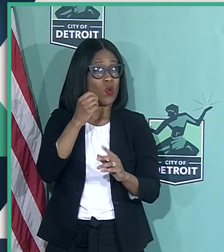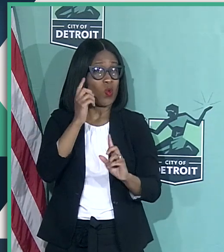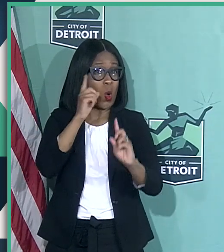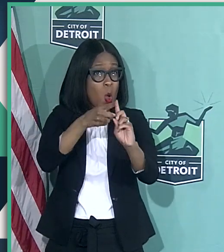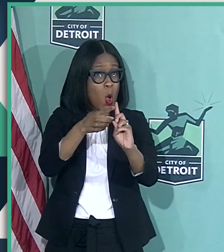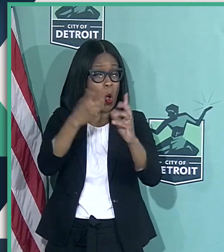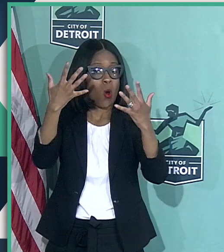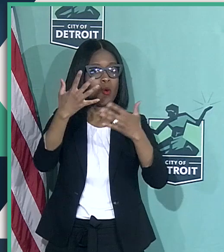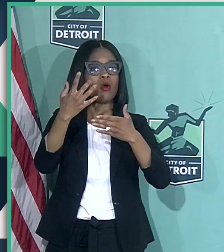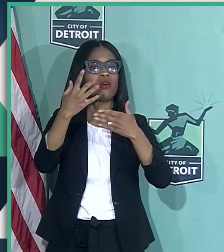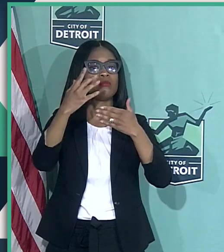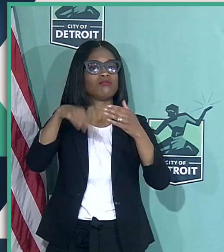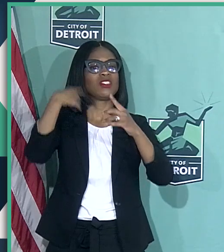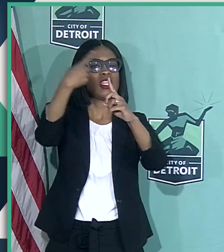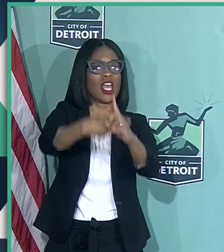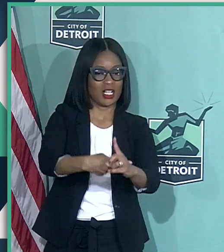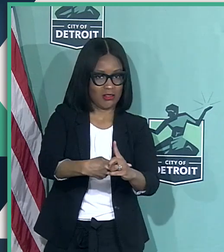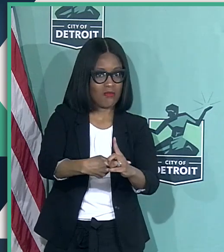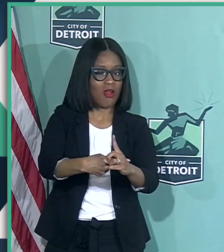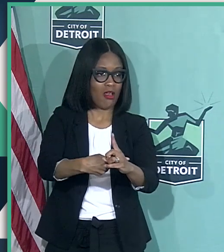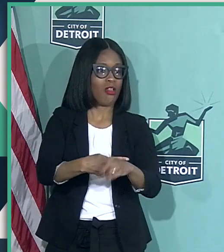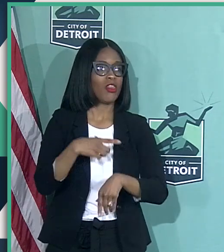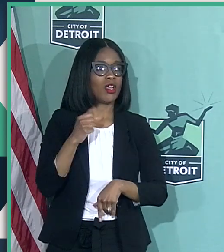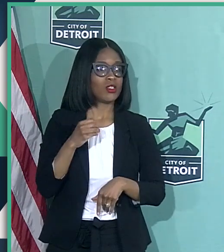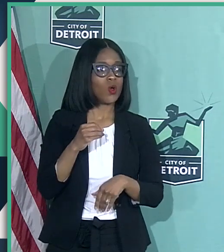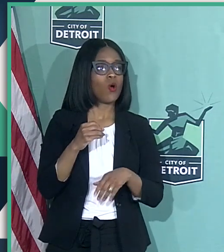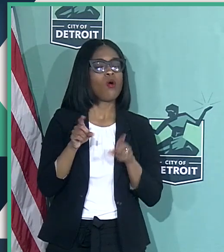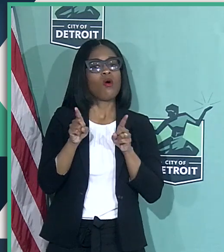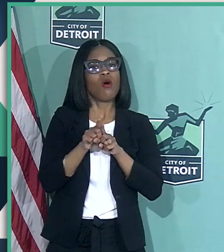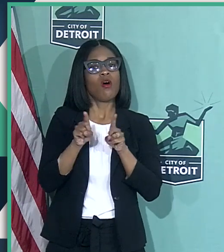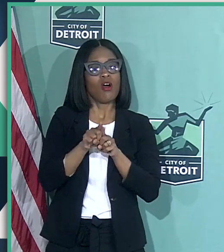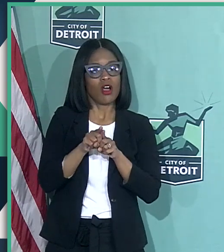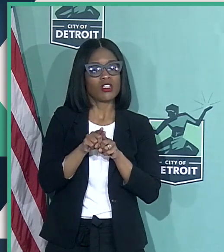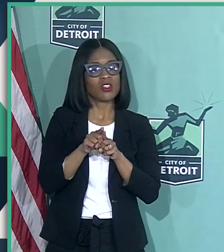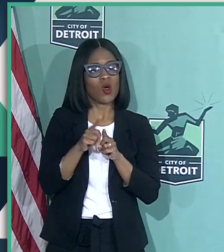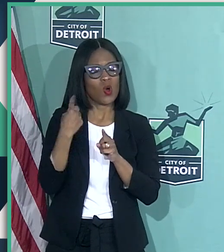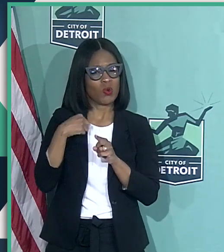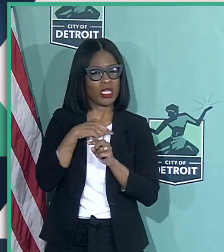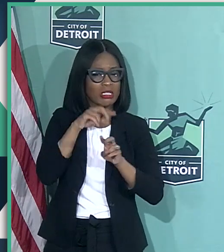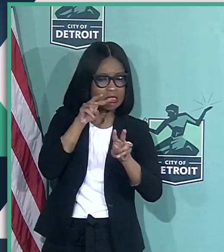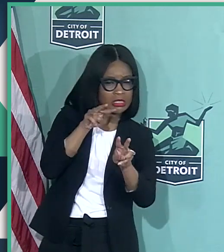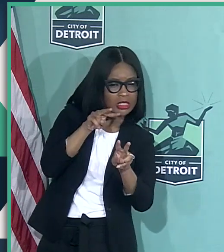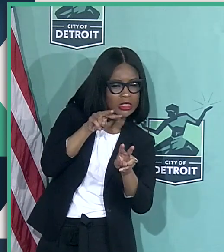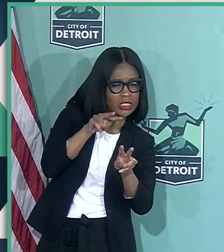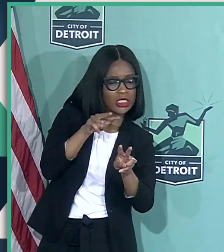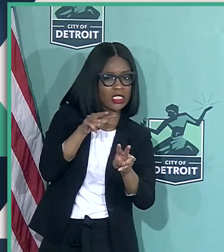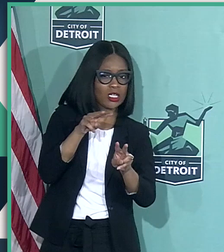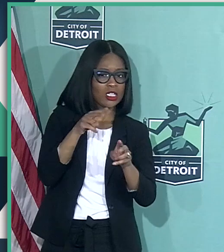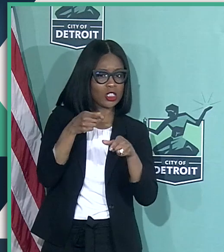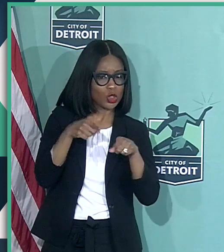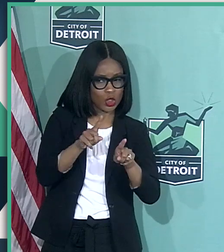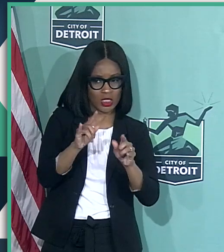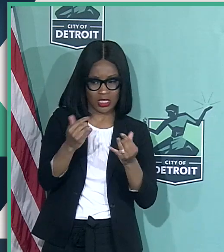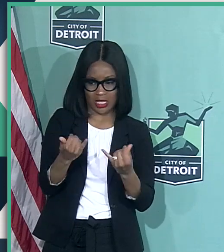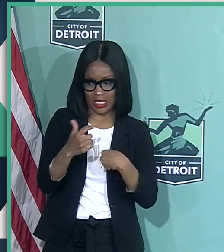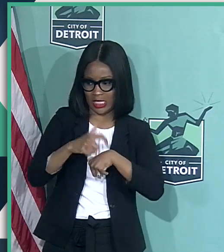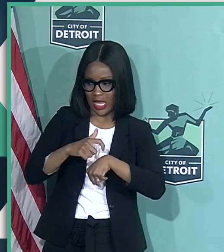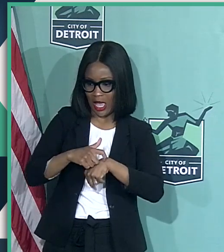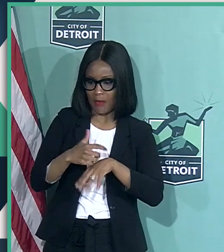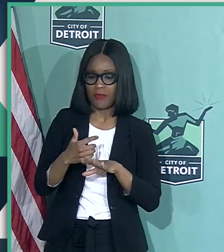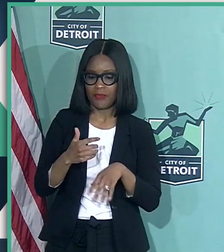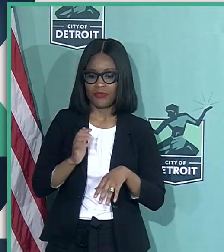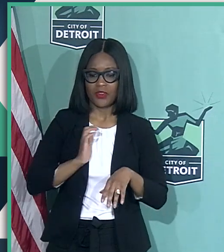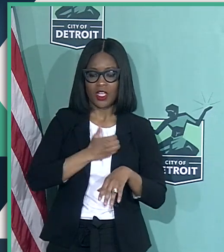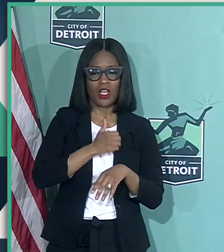with a brand new class. The other thing that we've been watching very closely during the pandemic, our